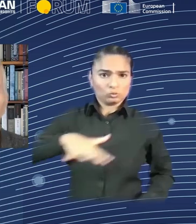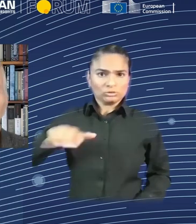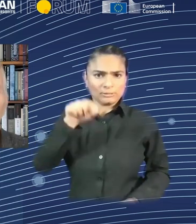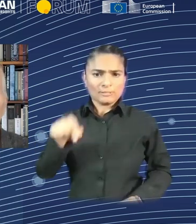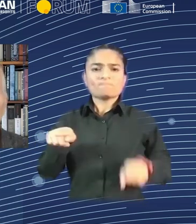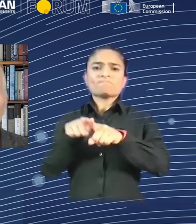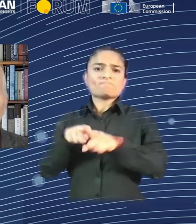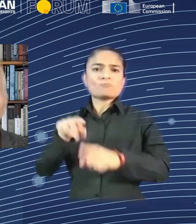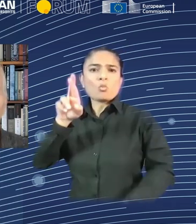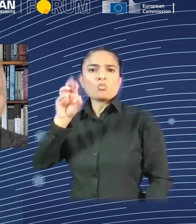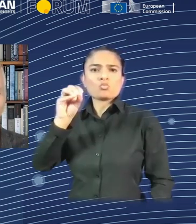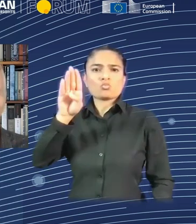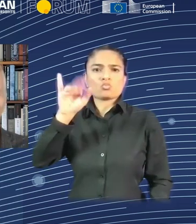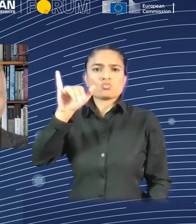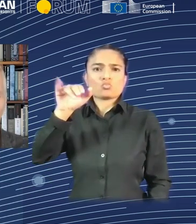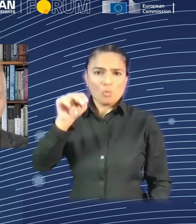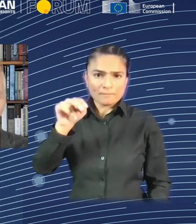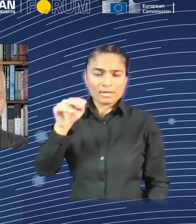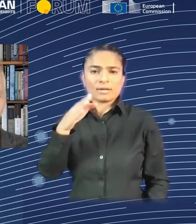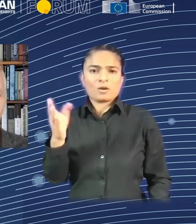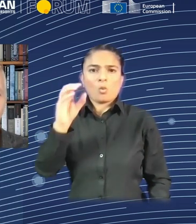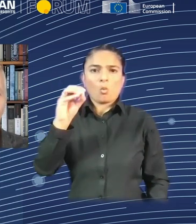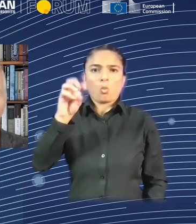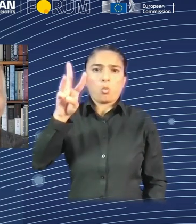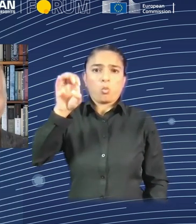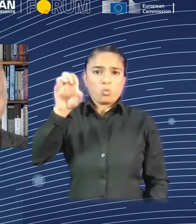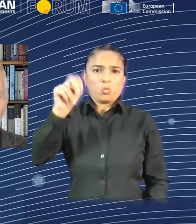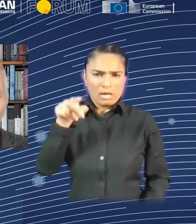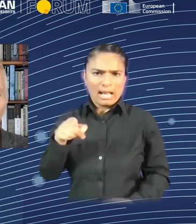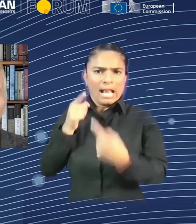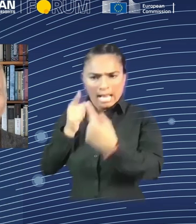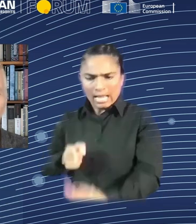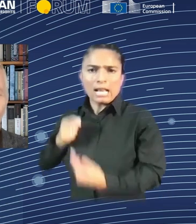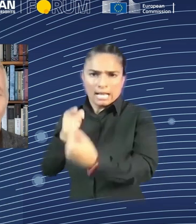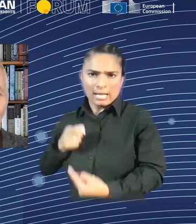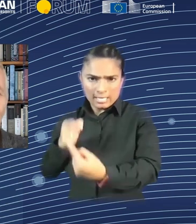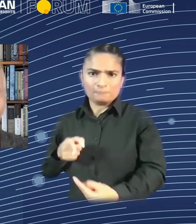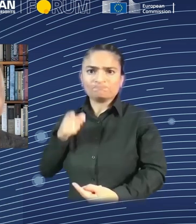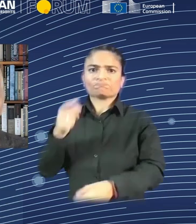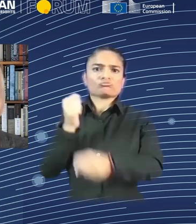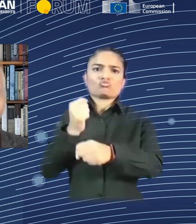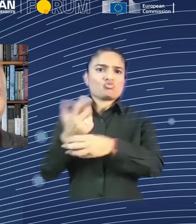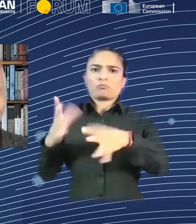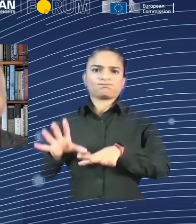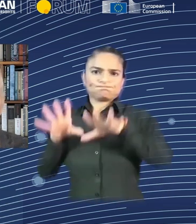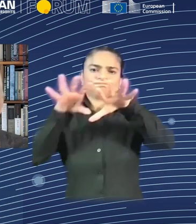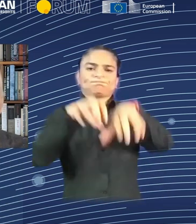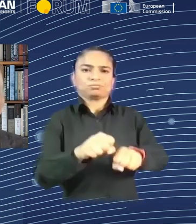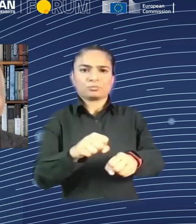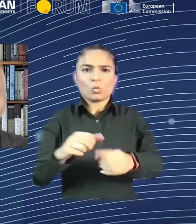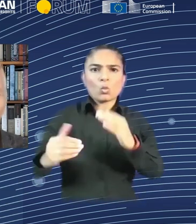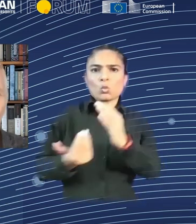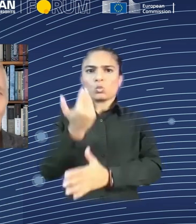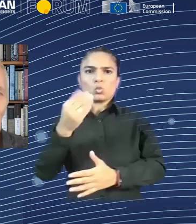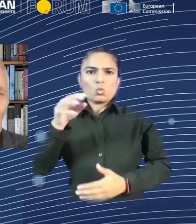Scotland. And he went, oh, my God, you're employing children in the mill? Let me set up